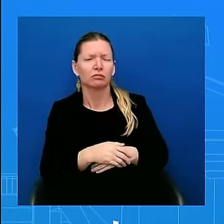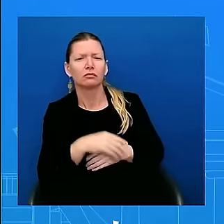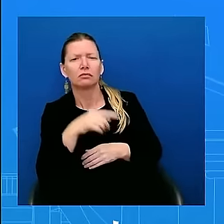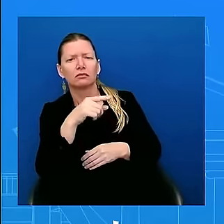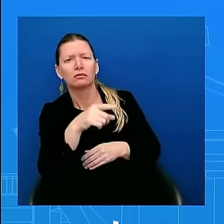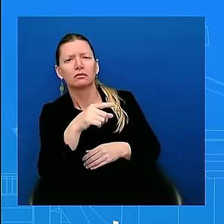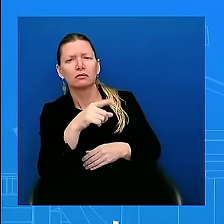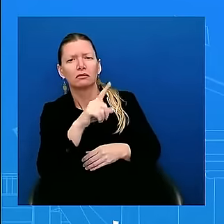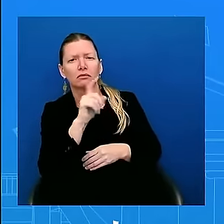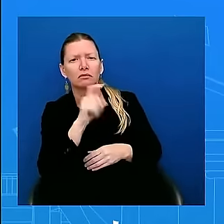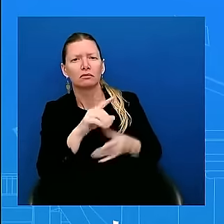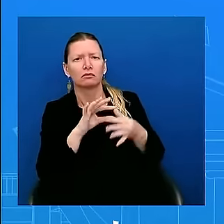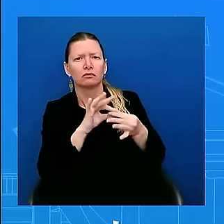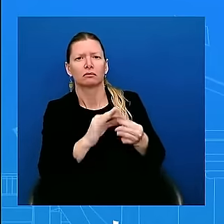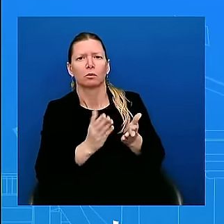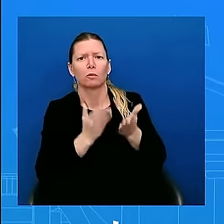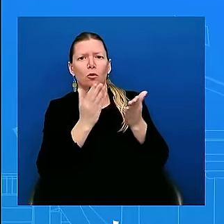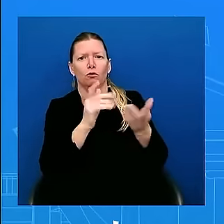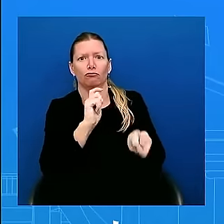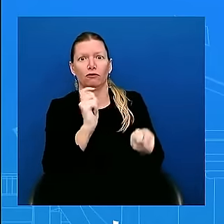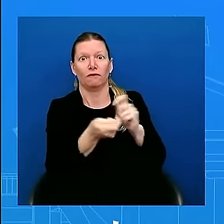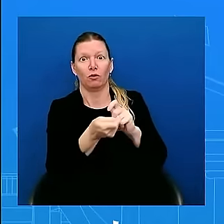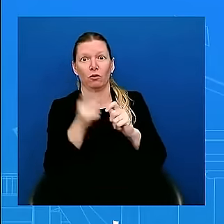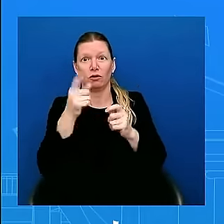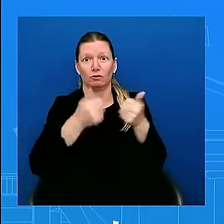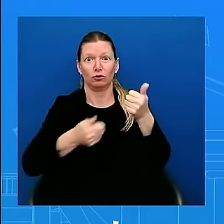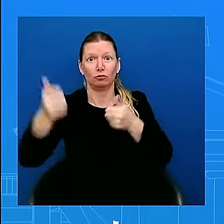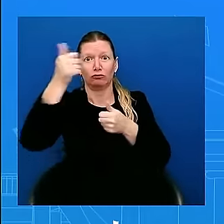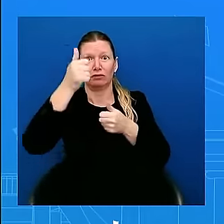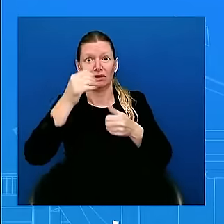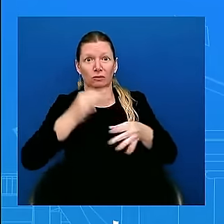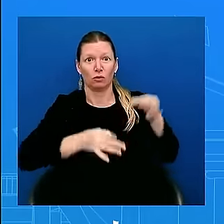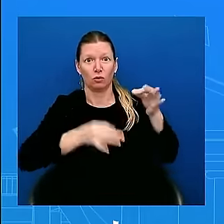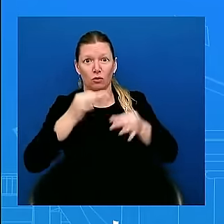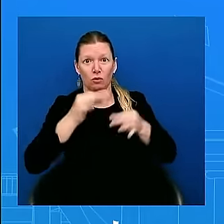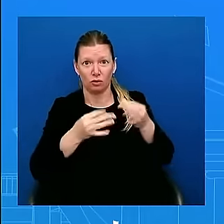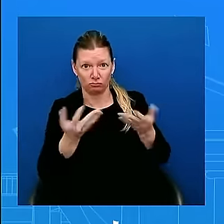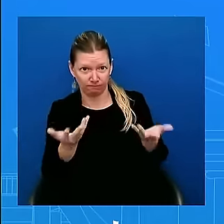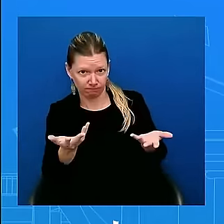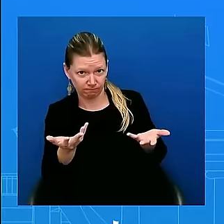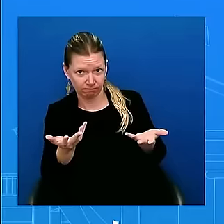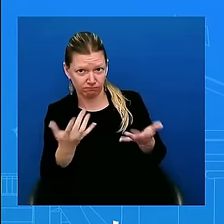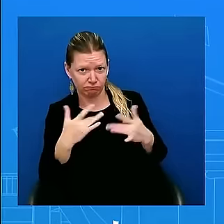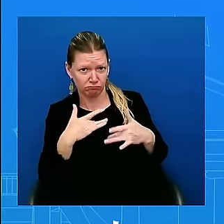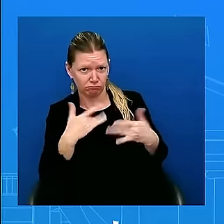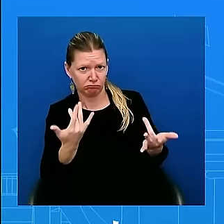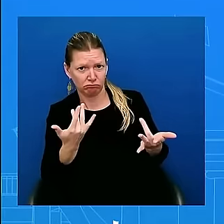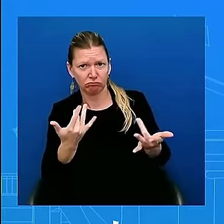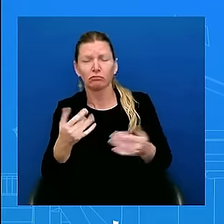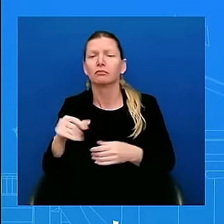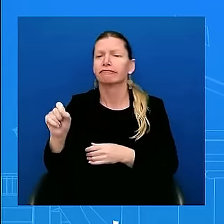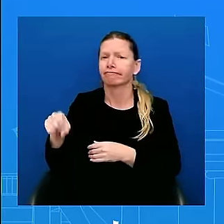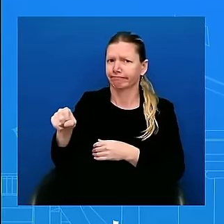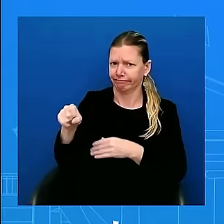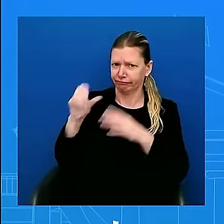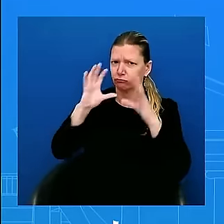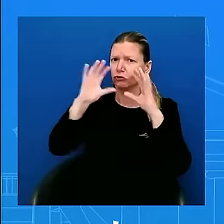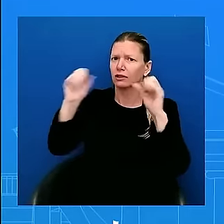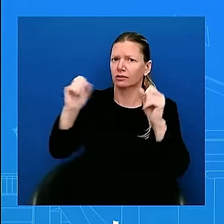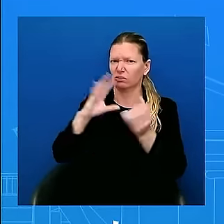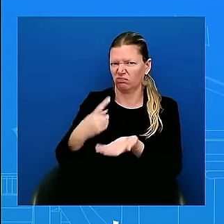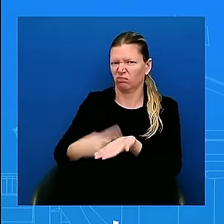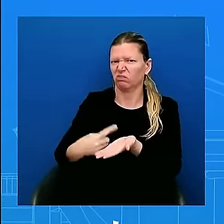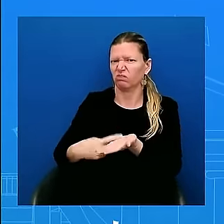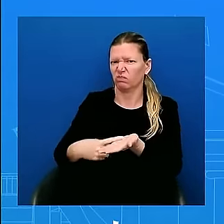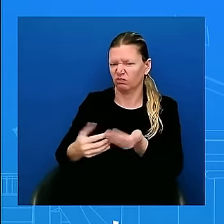certainly that the president would talk to more about in the you know in the upcoming weeks just for folks who may have missed that he